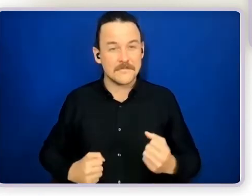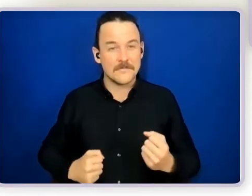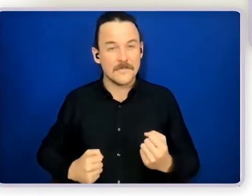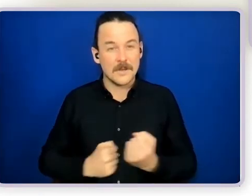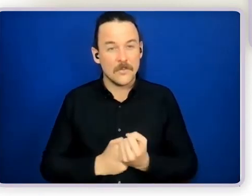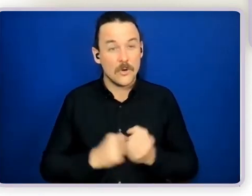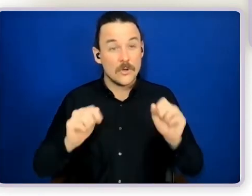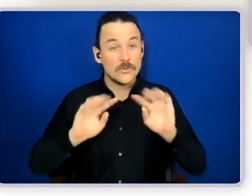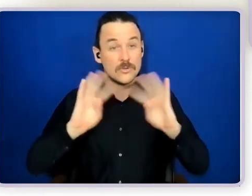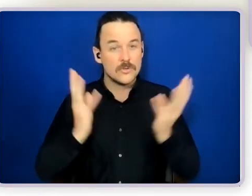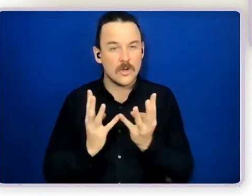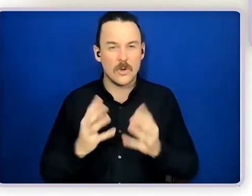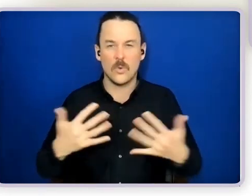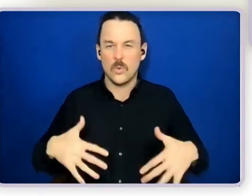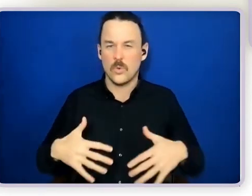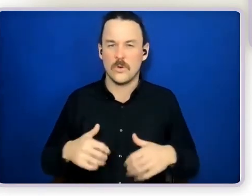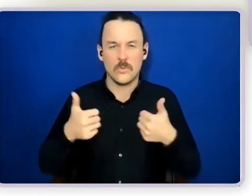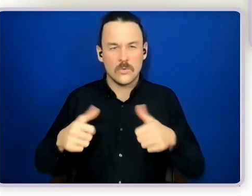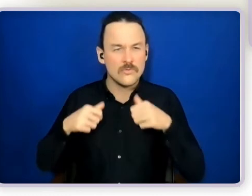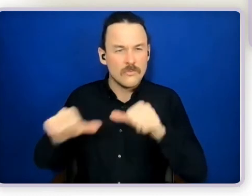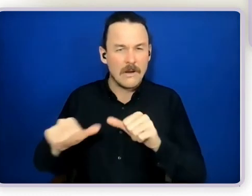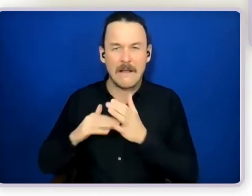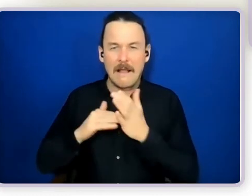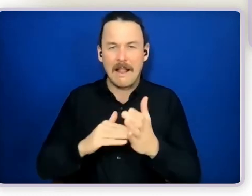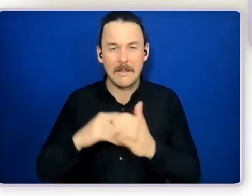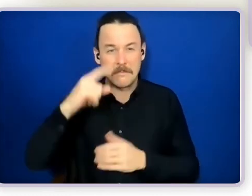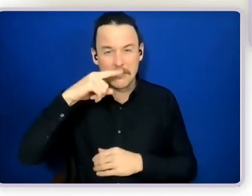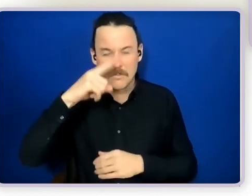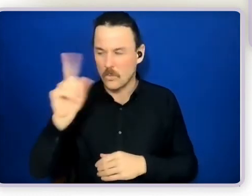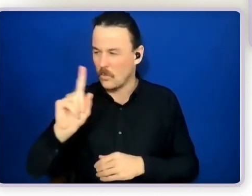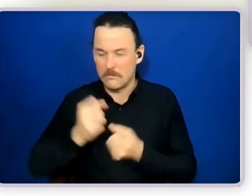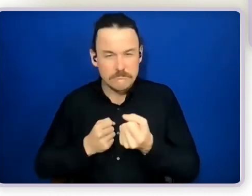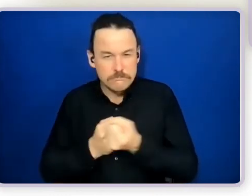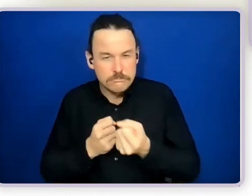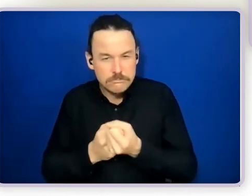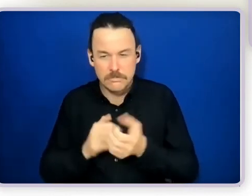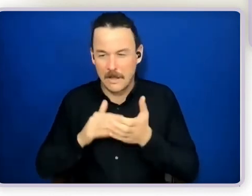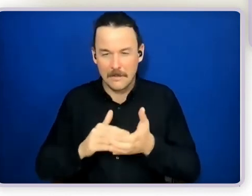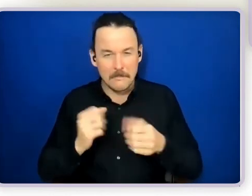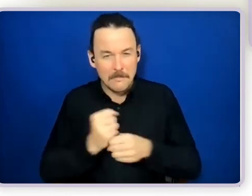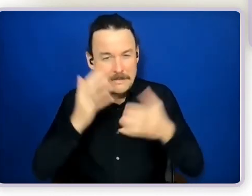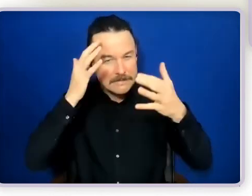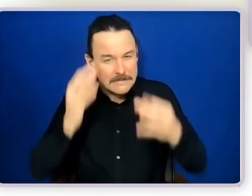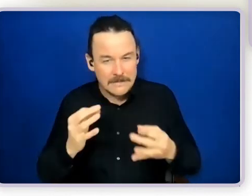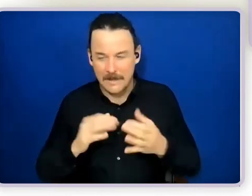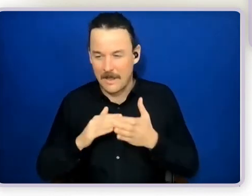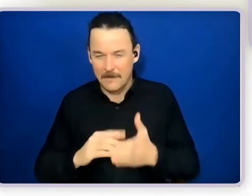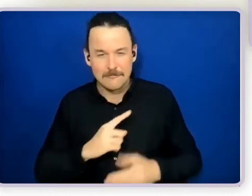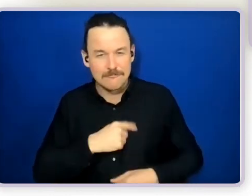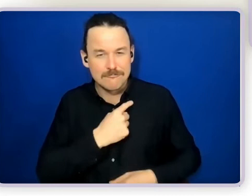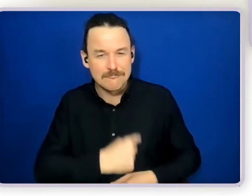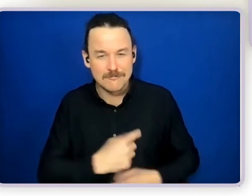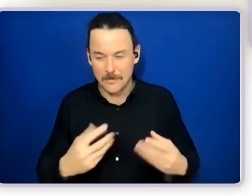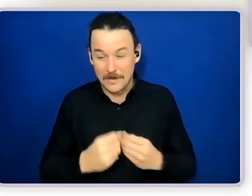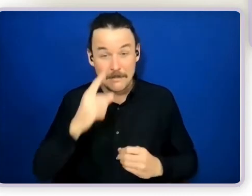focus on and make a commitment to people with a disability and their families as they dream plan and